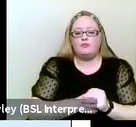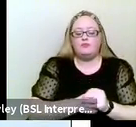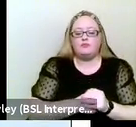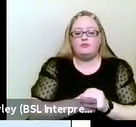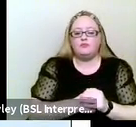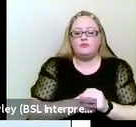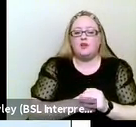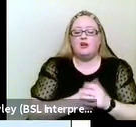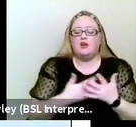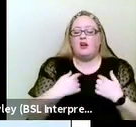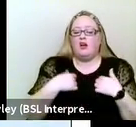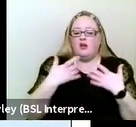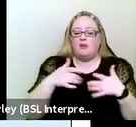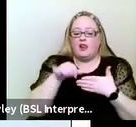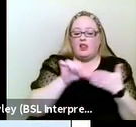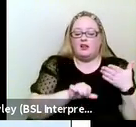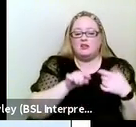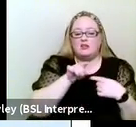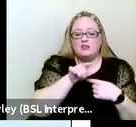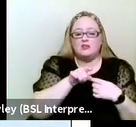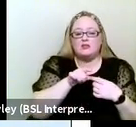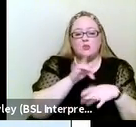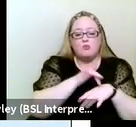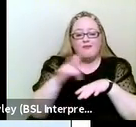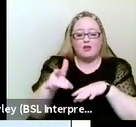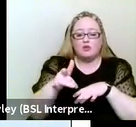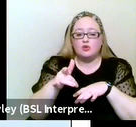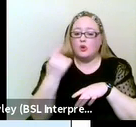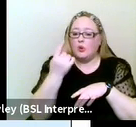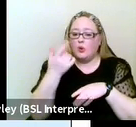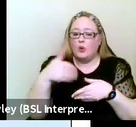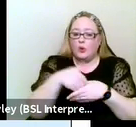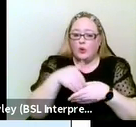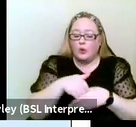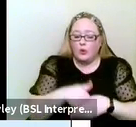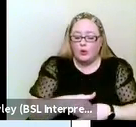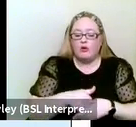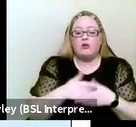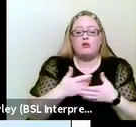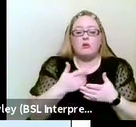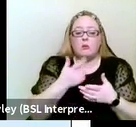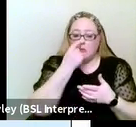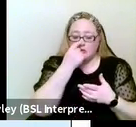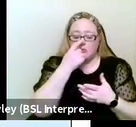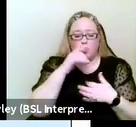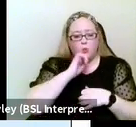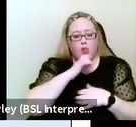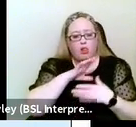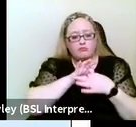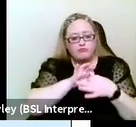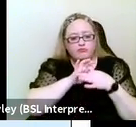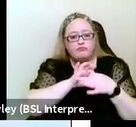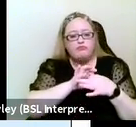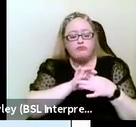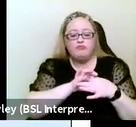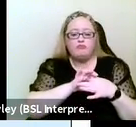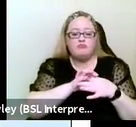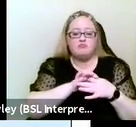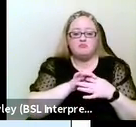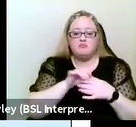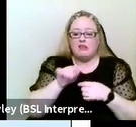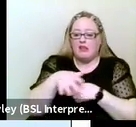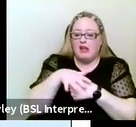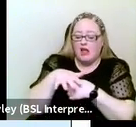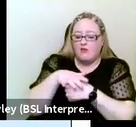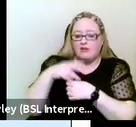simply listed here a number of the professionals that you may find yourself working with when you are working in